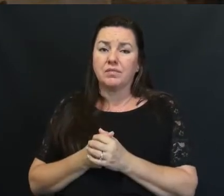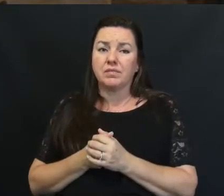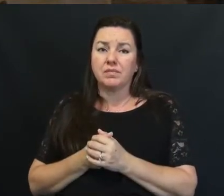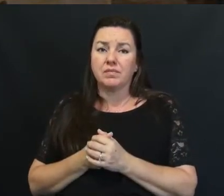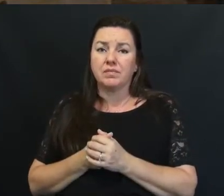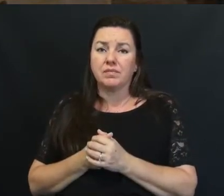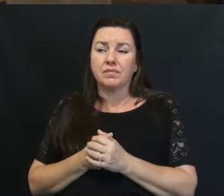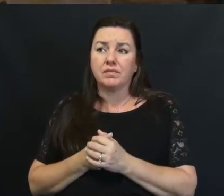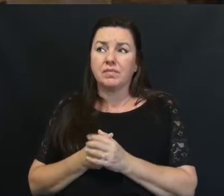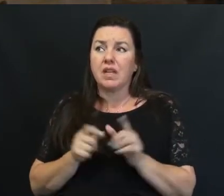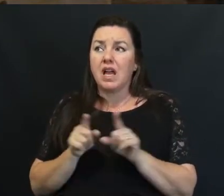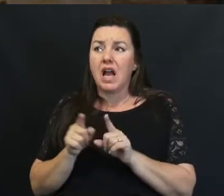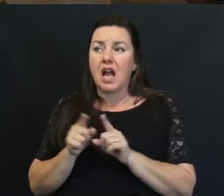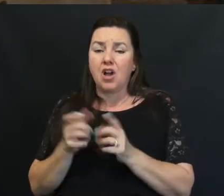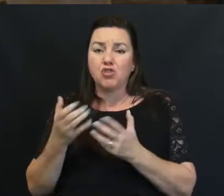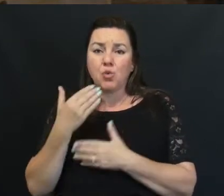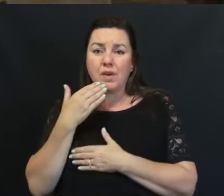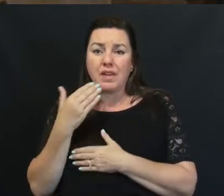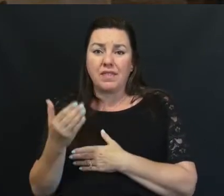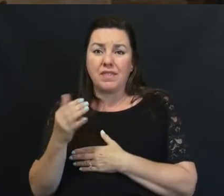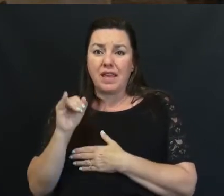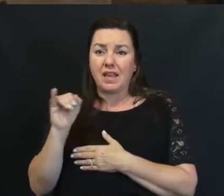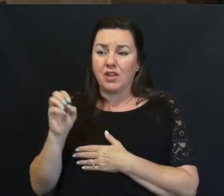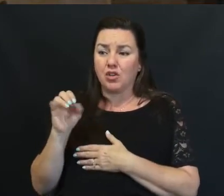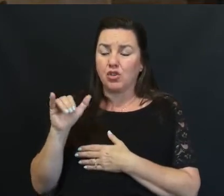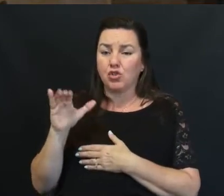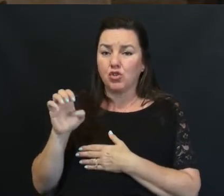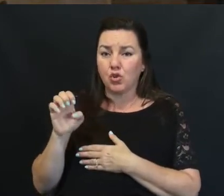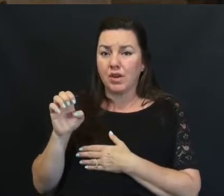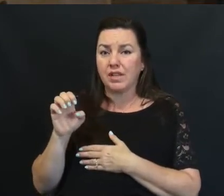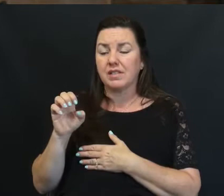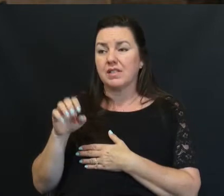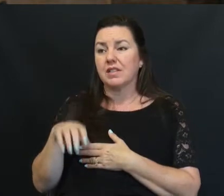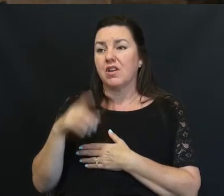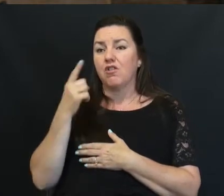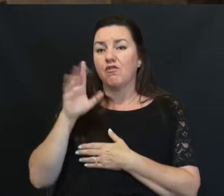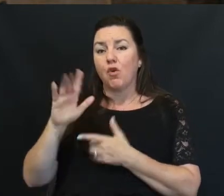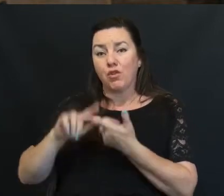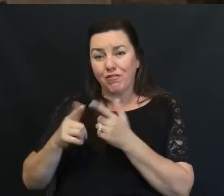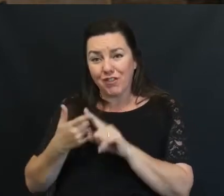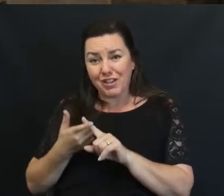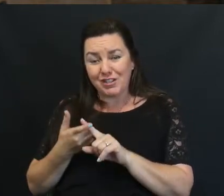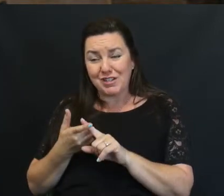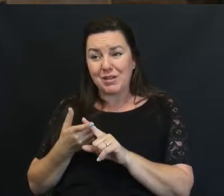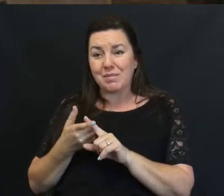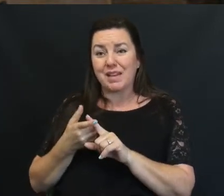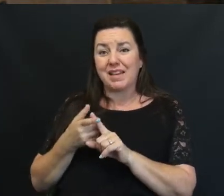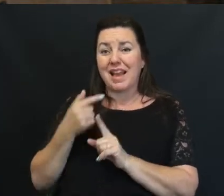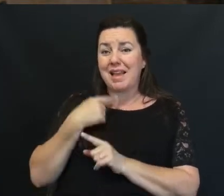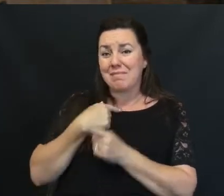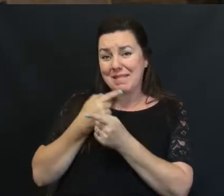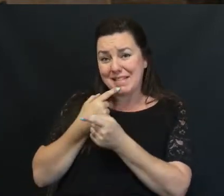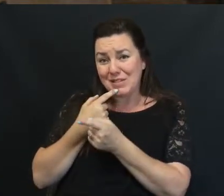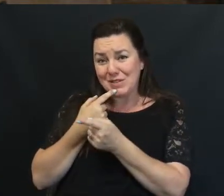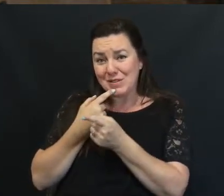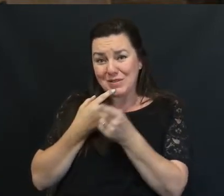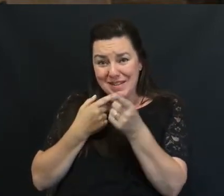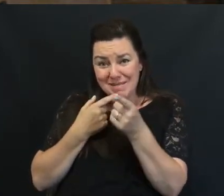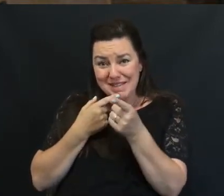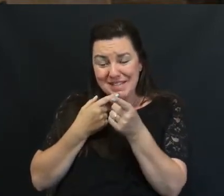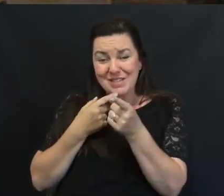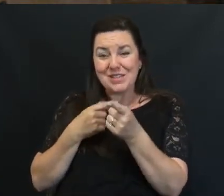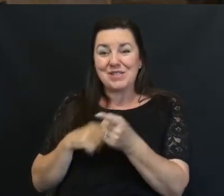that I also would like to thank Joyce McDermott For your friendship I miss you Joyce